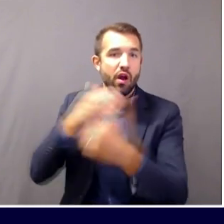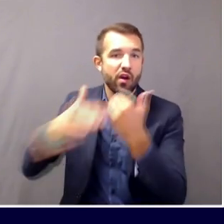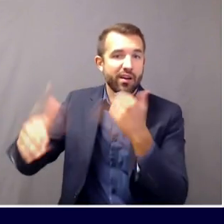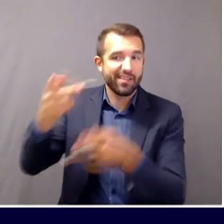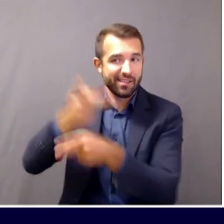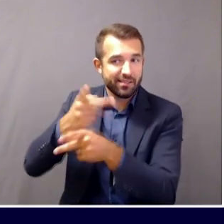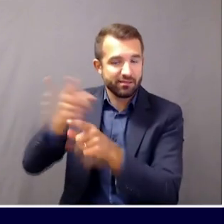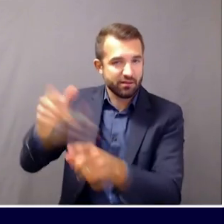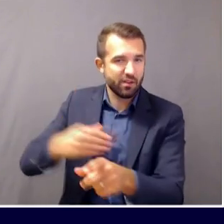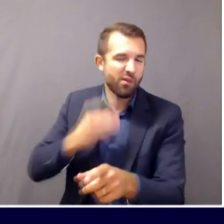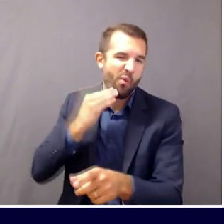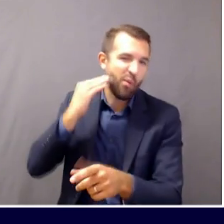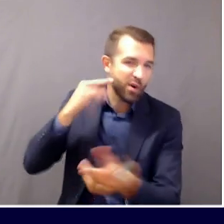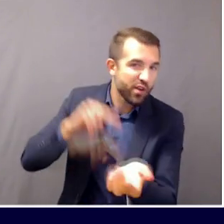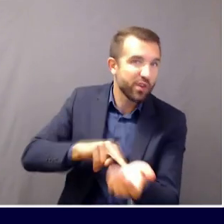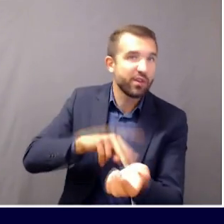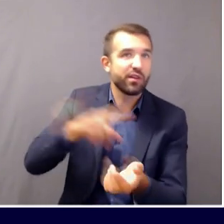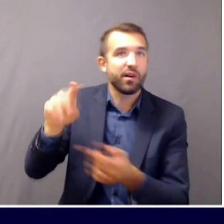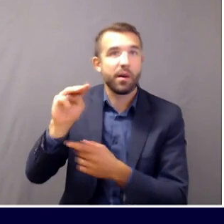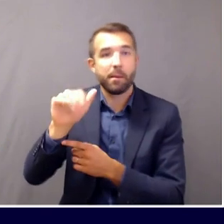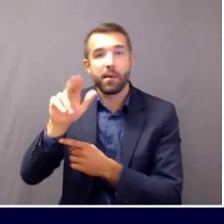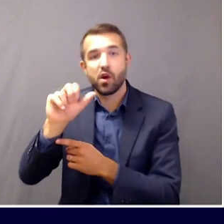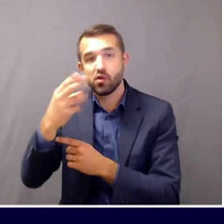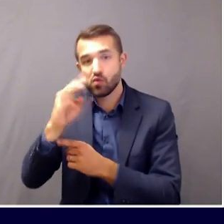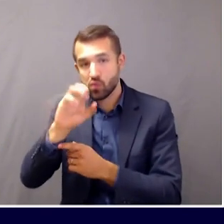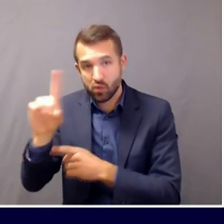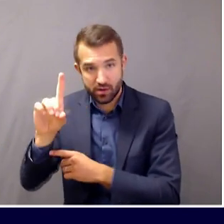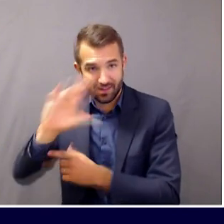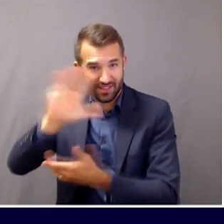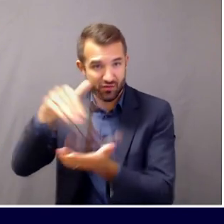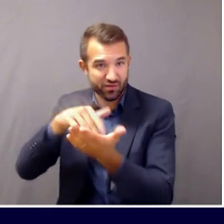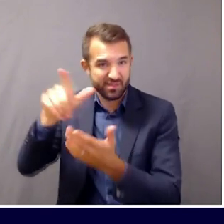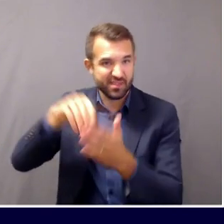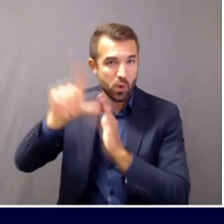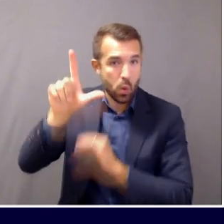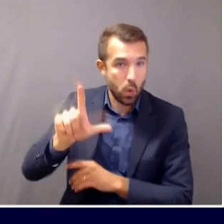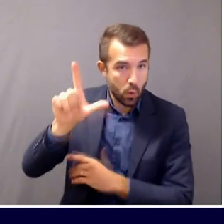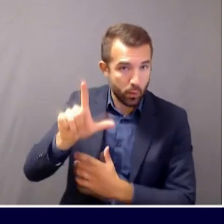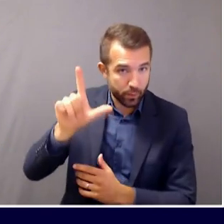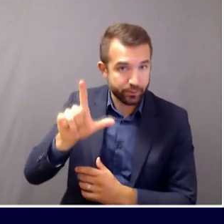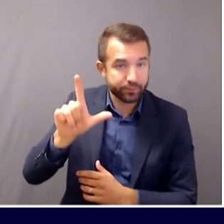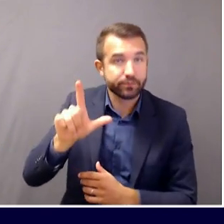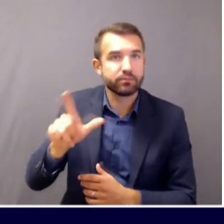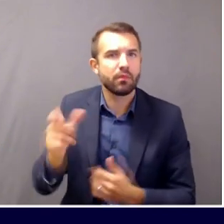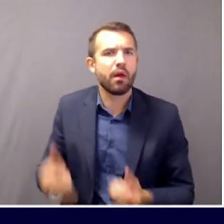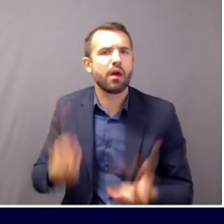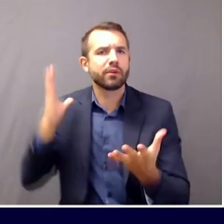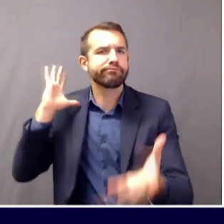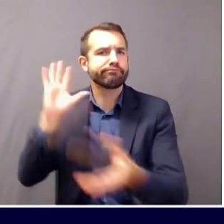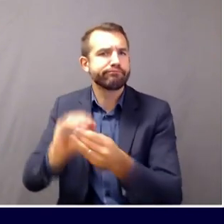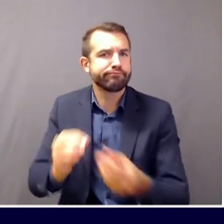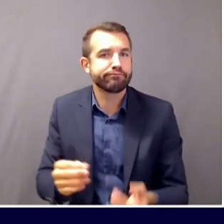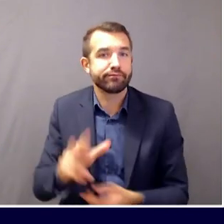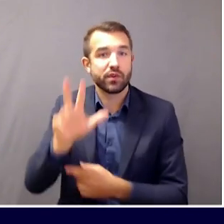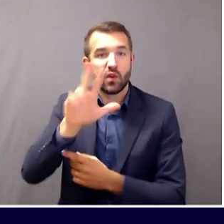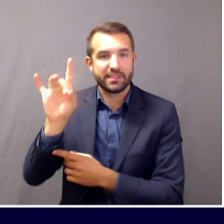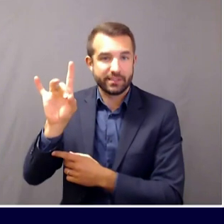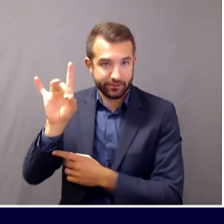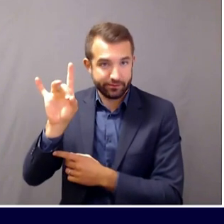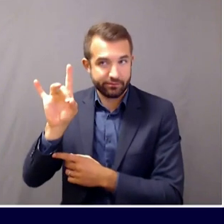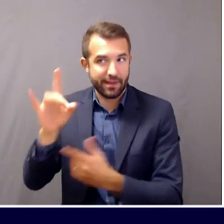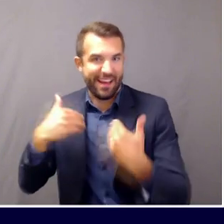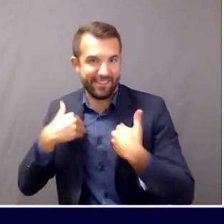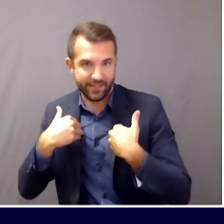the Marshwood Center in Lewiston. There are a total of 38 cases at the Marshwood Center right now. Closely